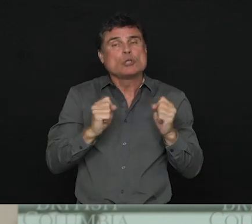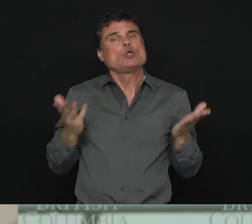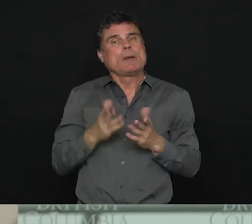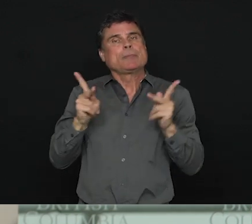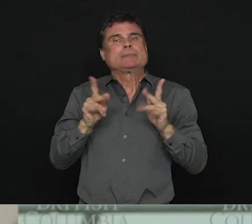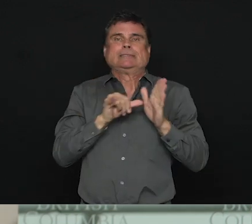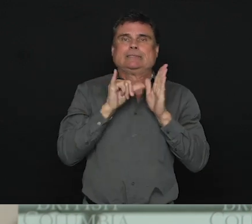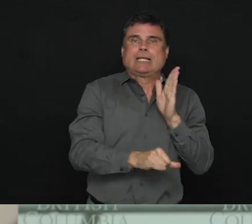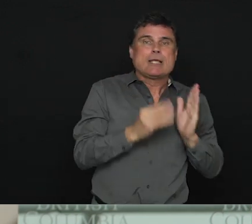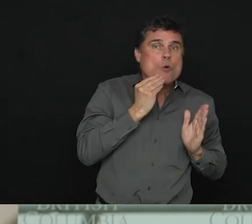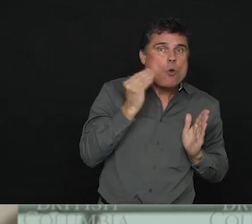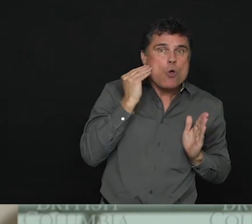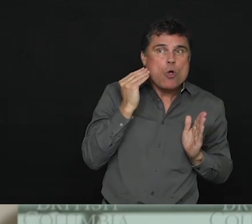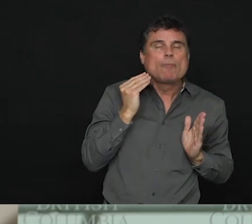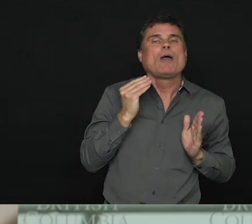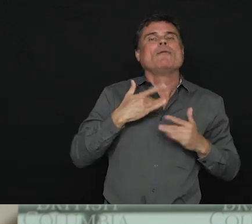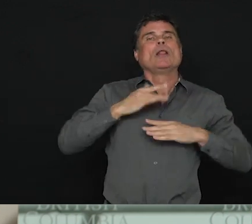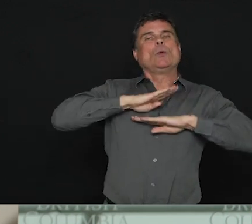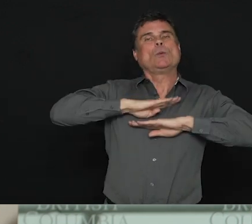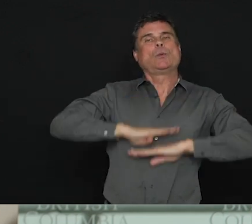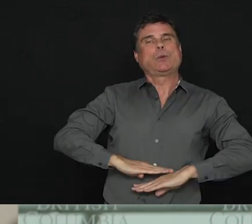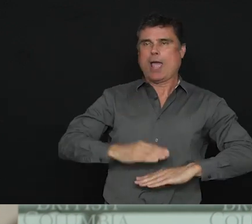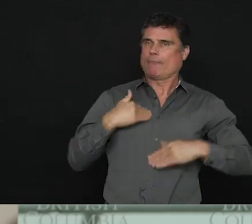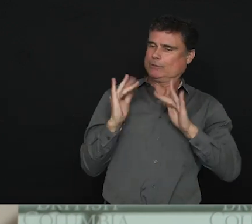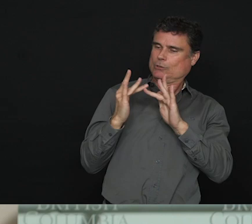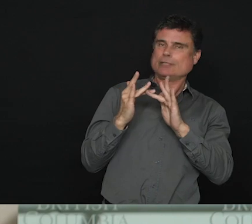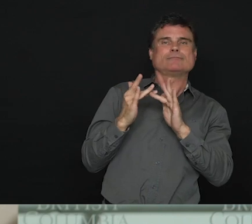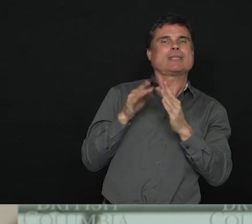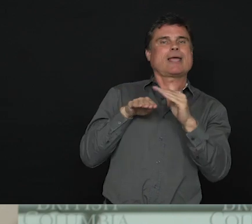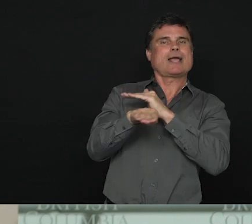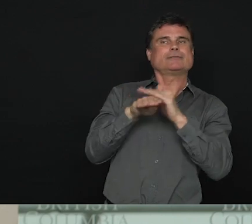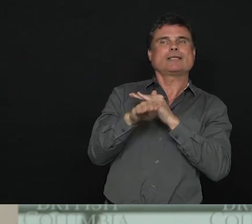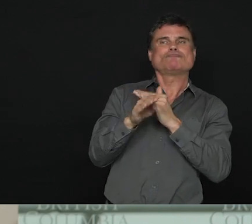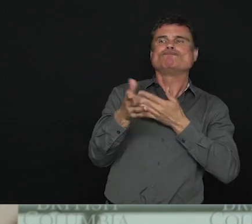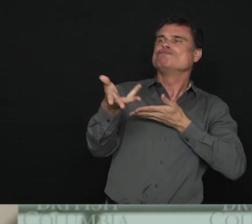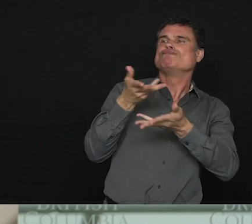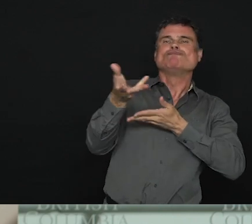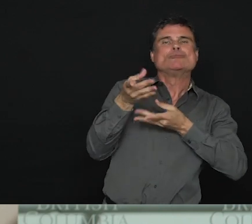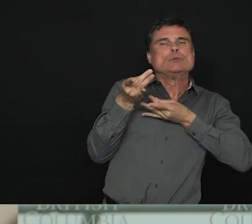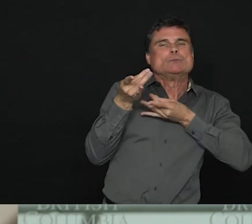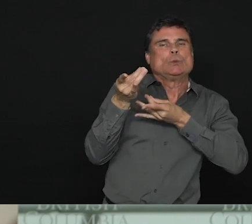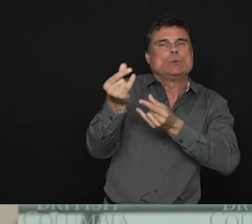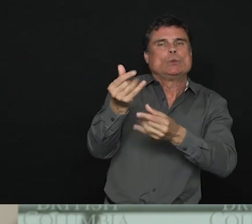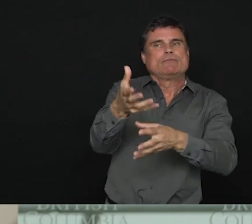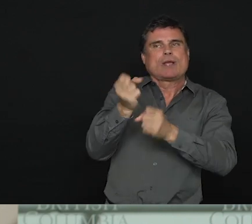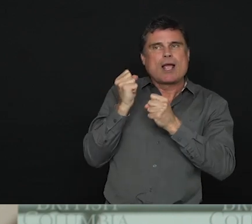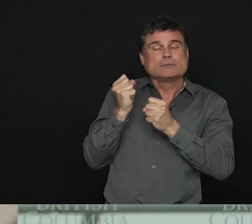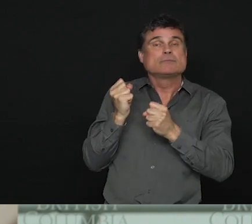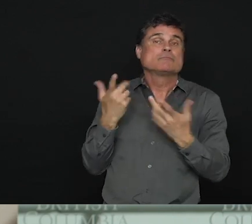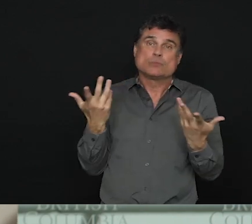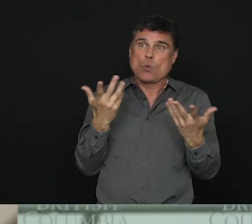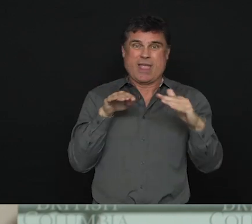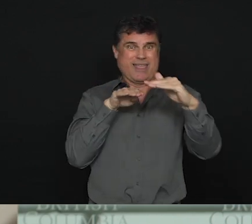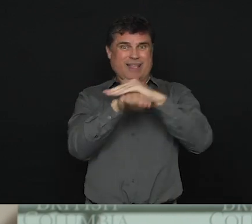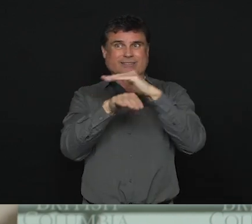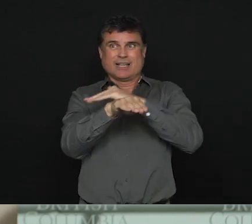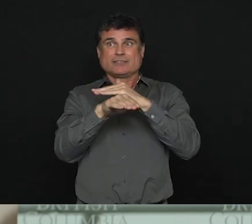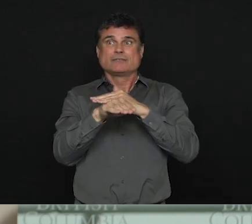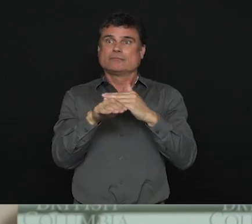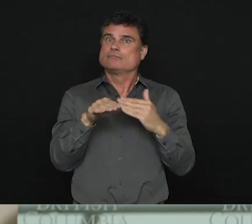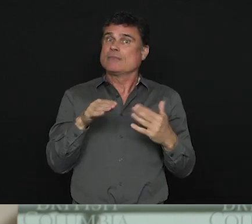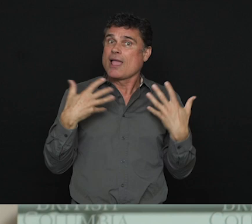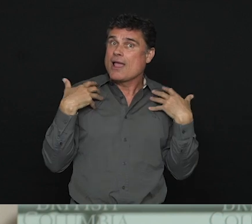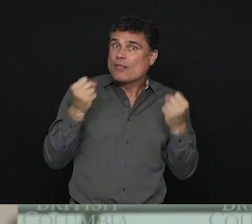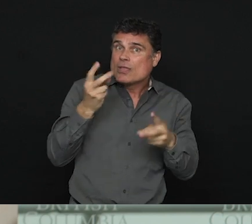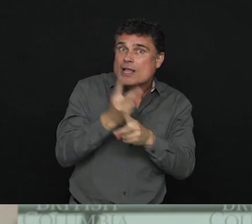remain connected to loved ones. It will also give people better access to online health care and mental health supports at this time